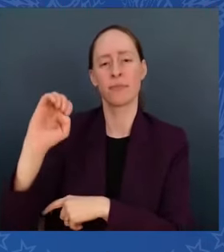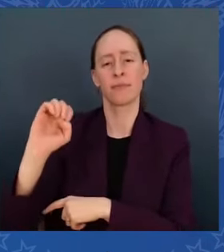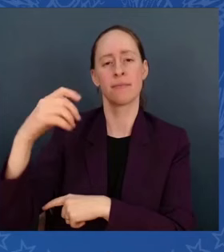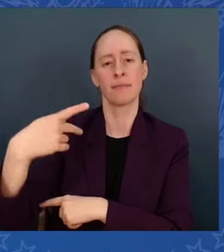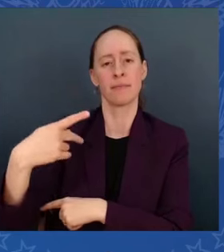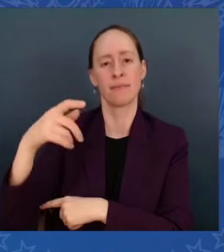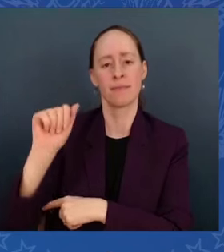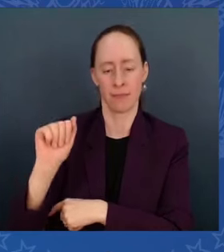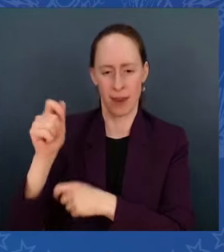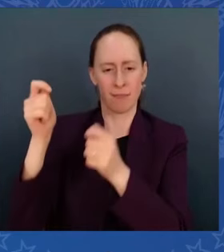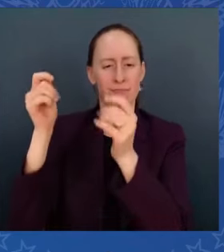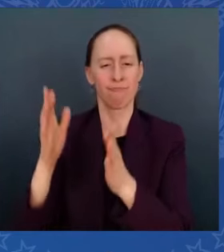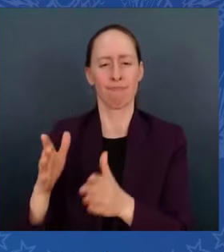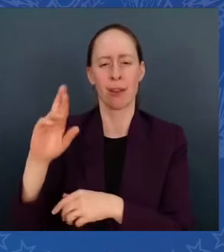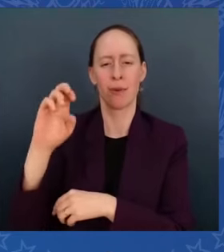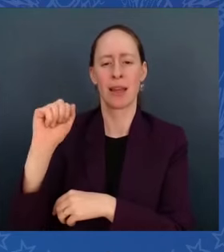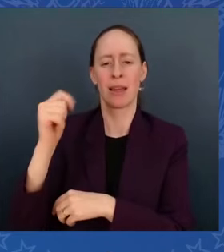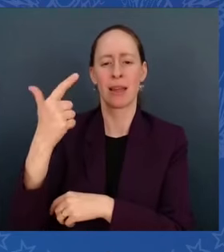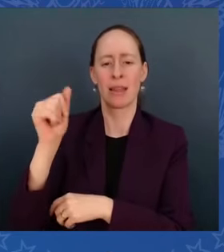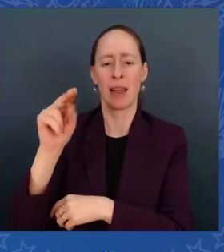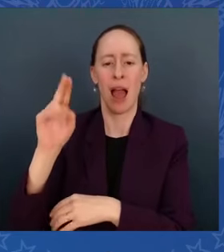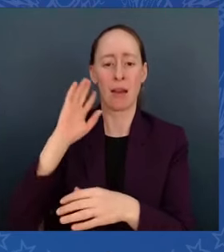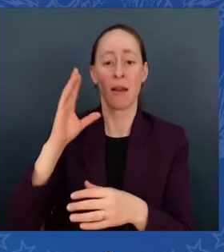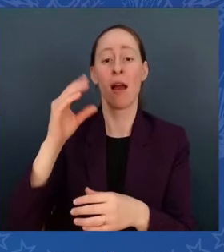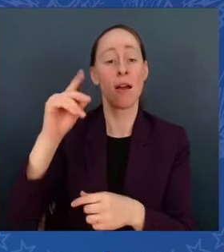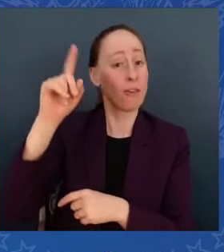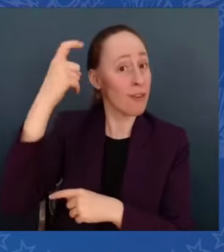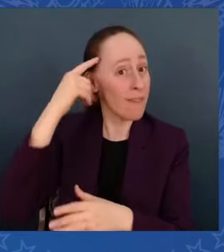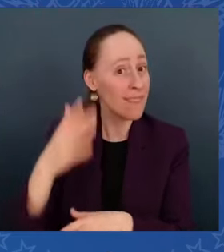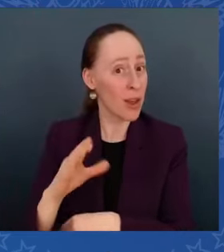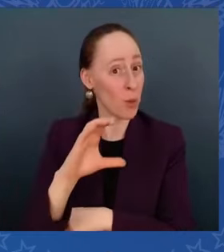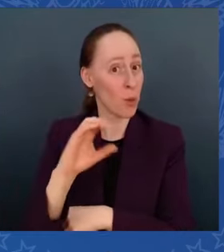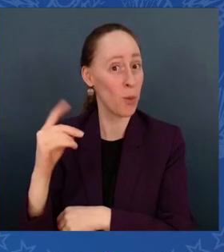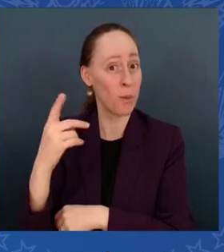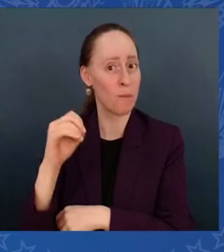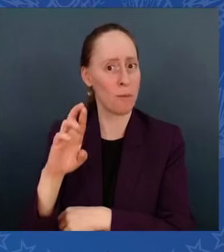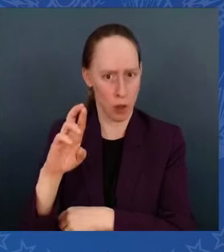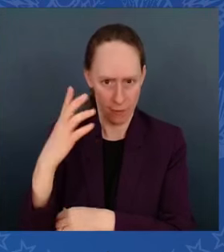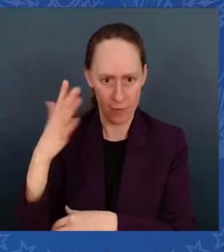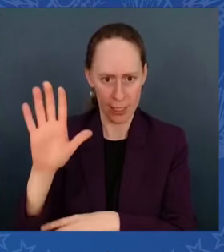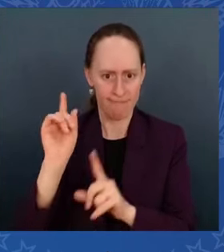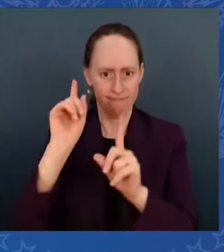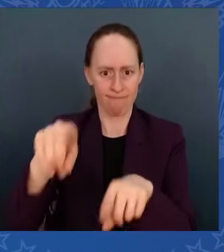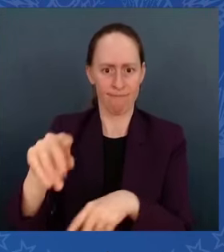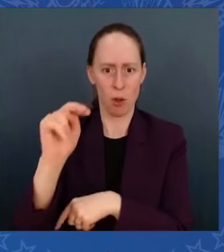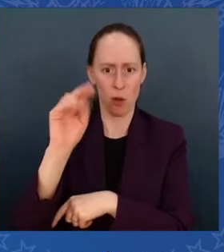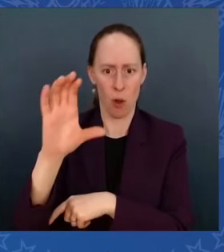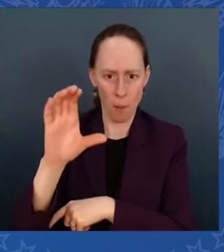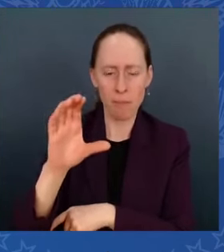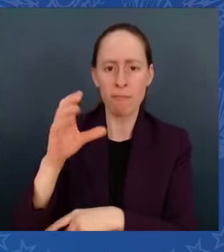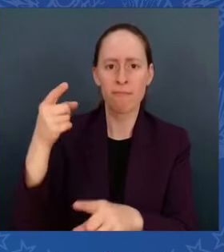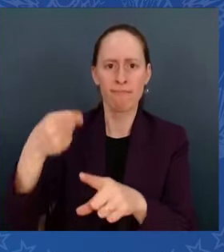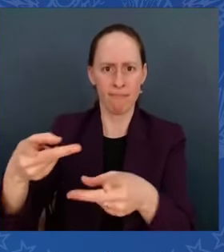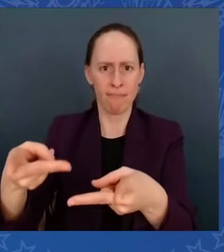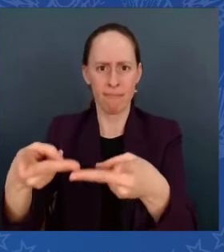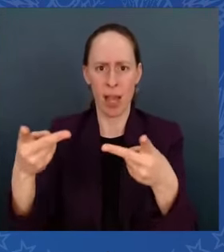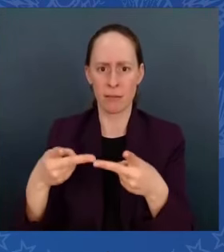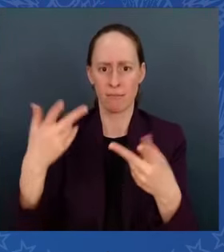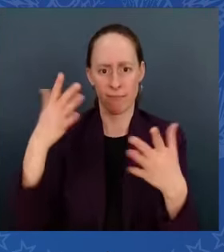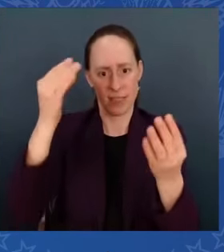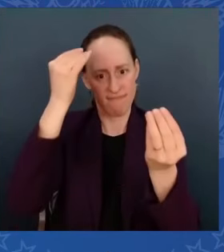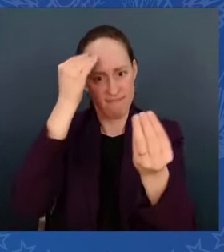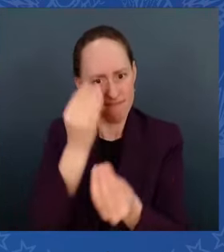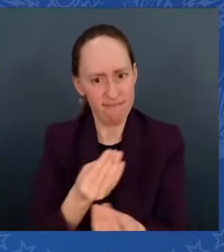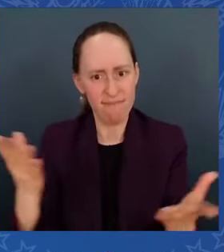Cooper here in Fayette — we're in Fayetteville, North Carolina — as my administration issued its first-ever national PFAS standard